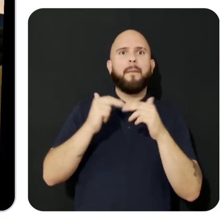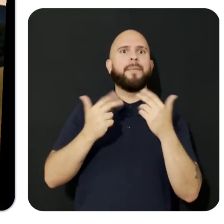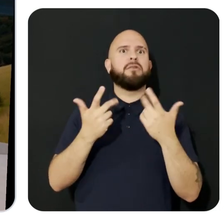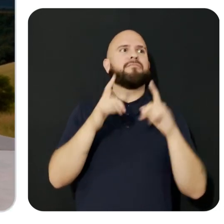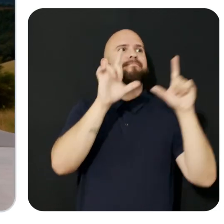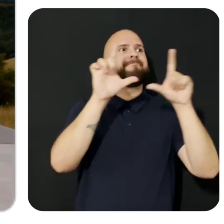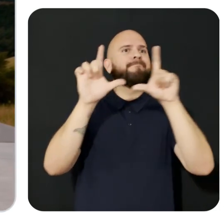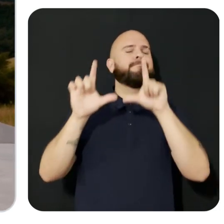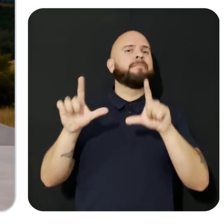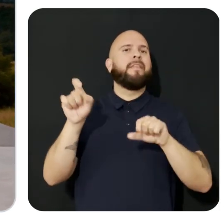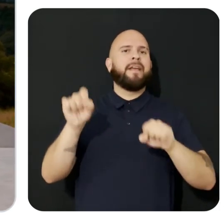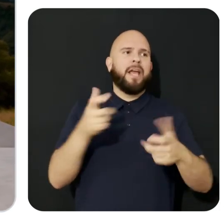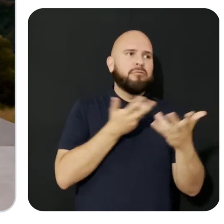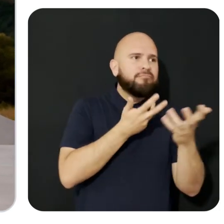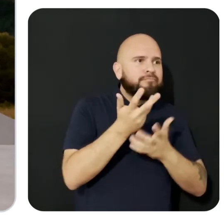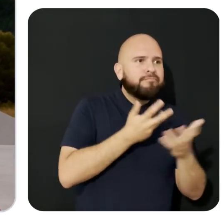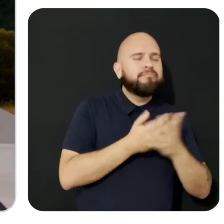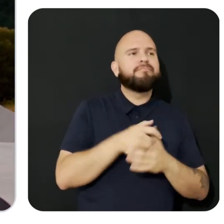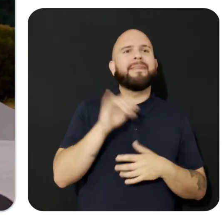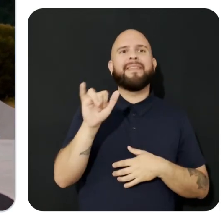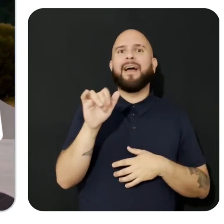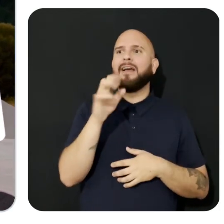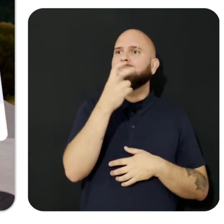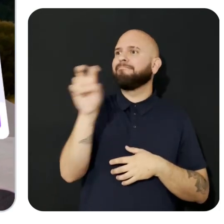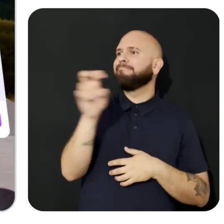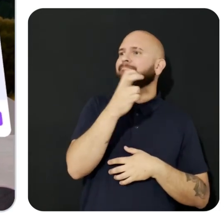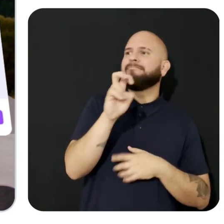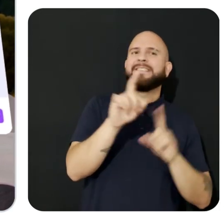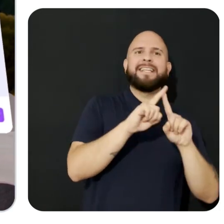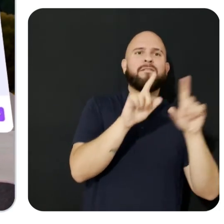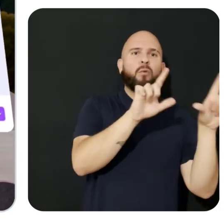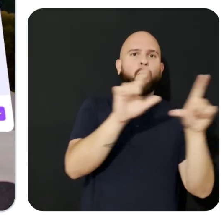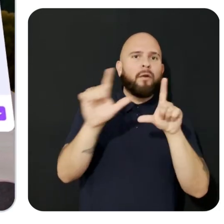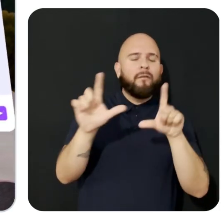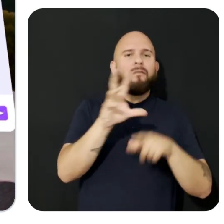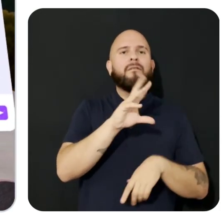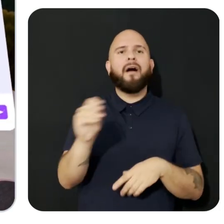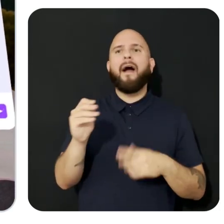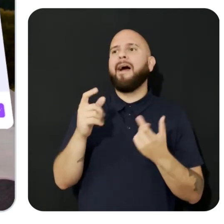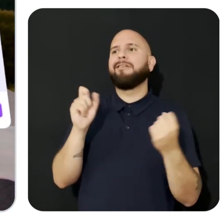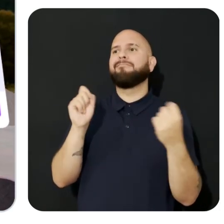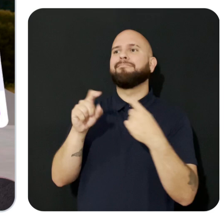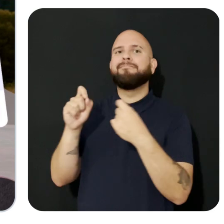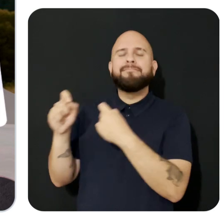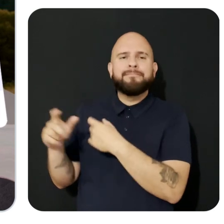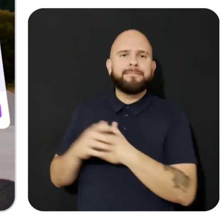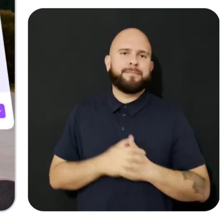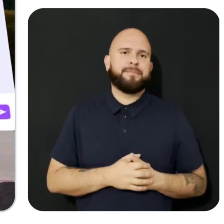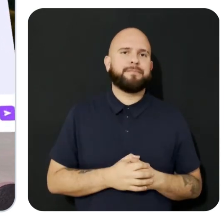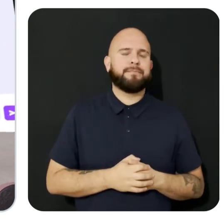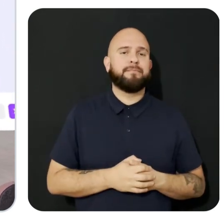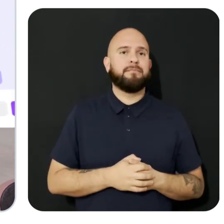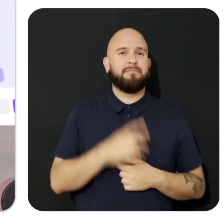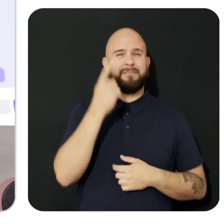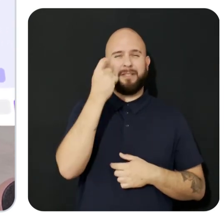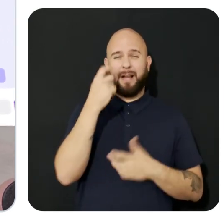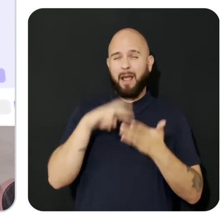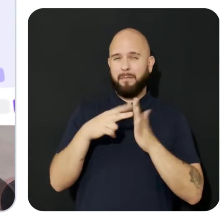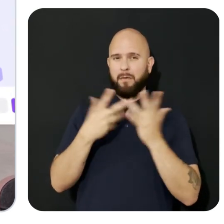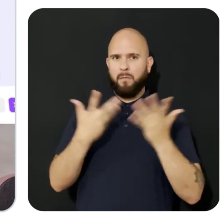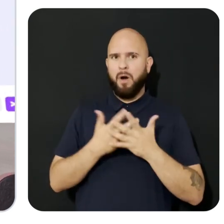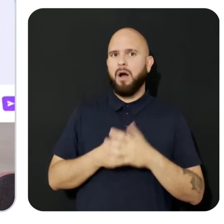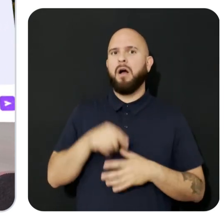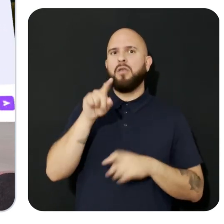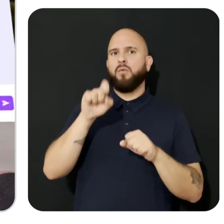windows from navigating web views to inputting text and images. These elements are positioned optimally in 3D environments